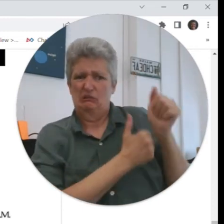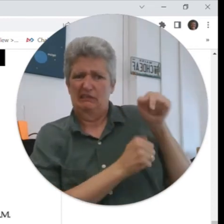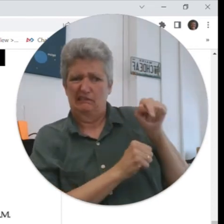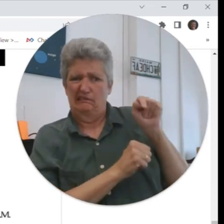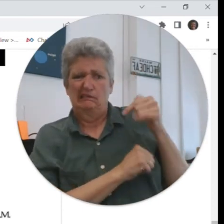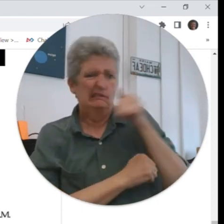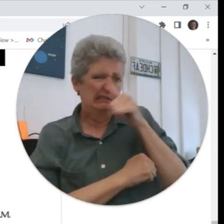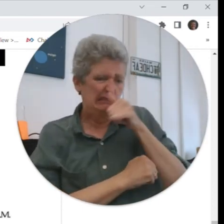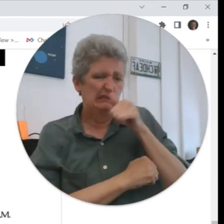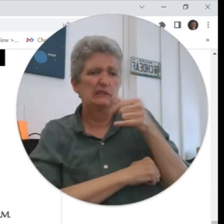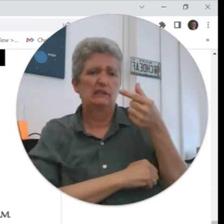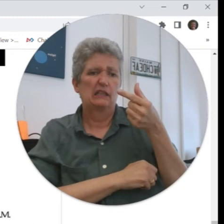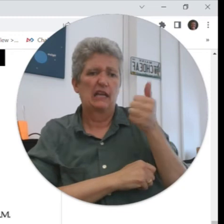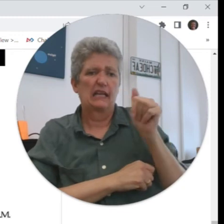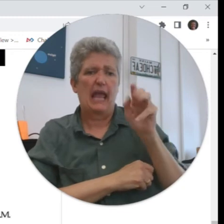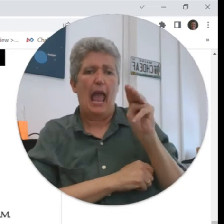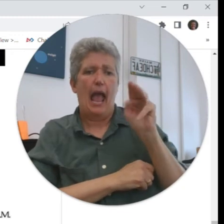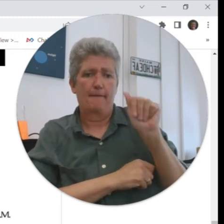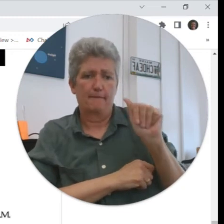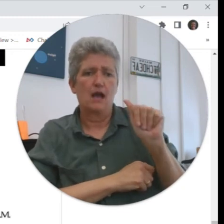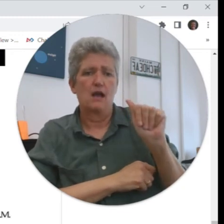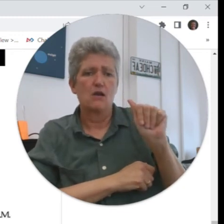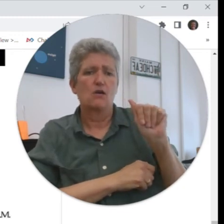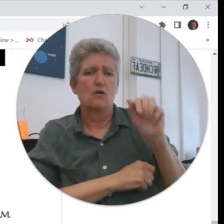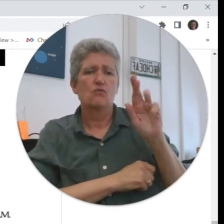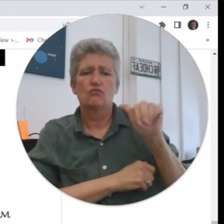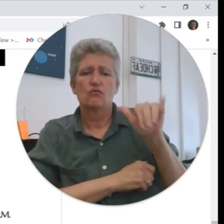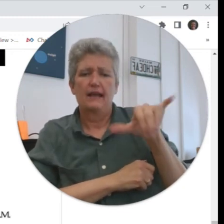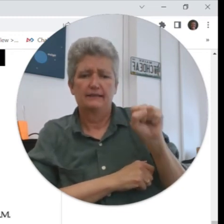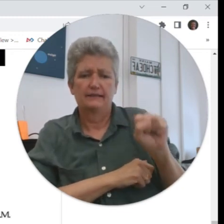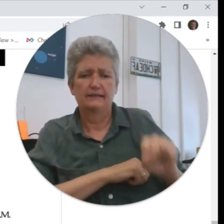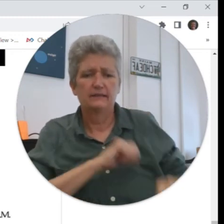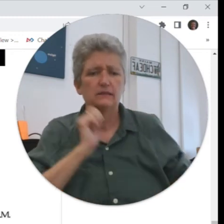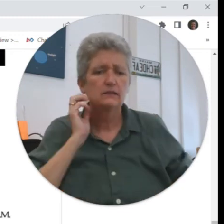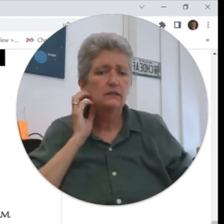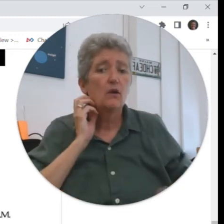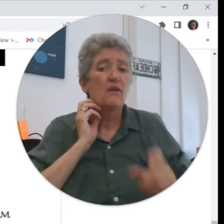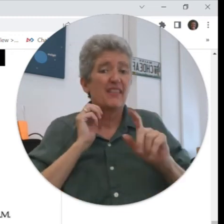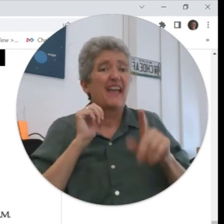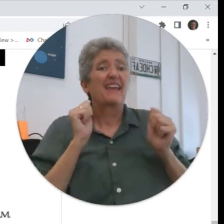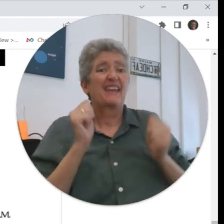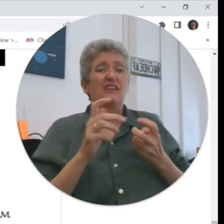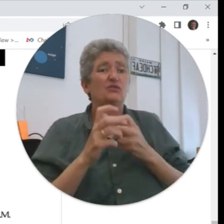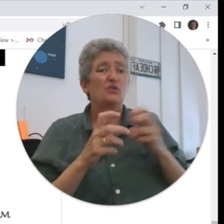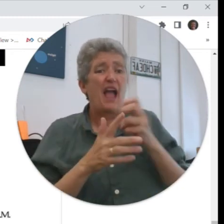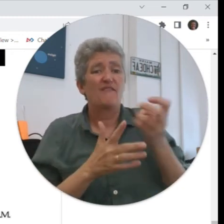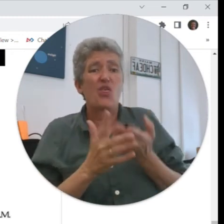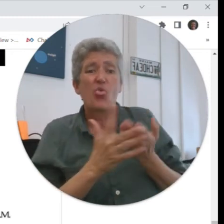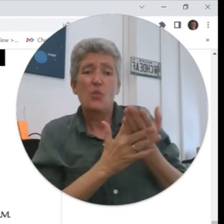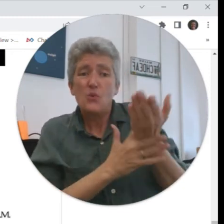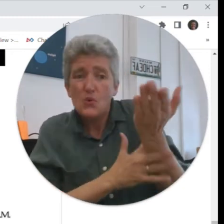so next to that is the gamma rays